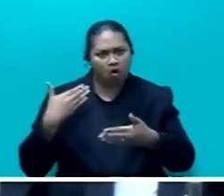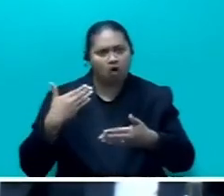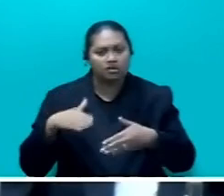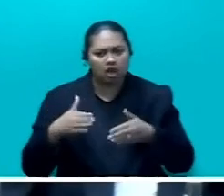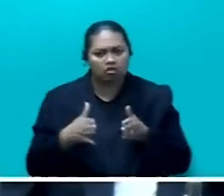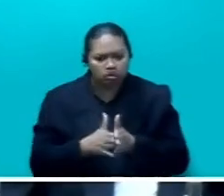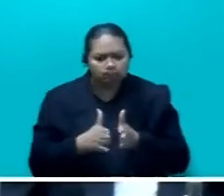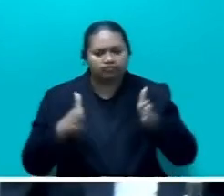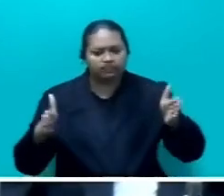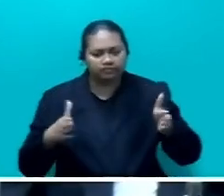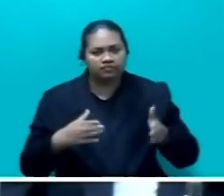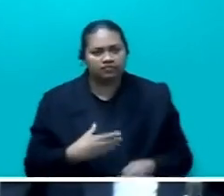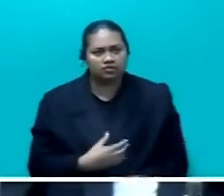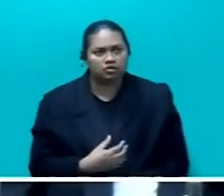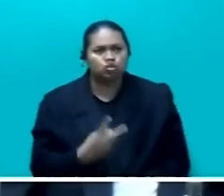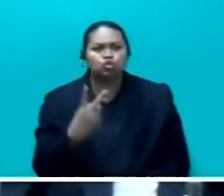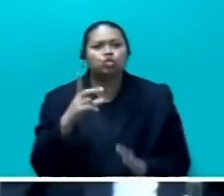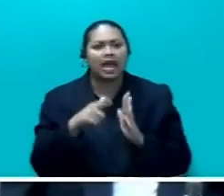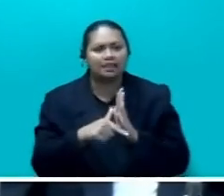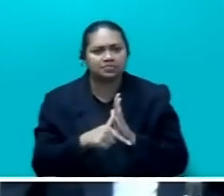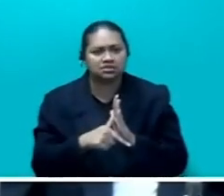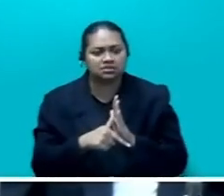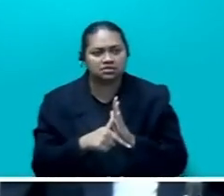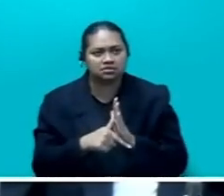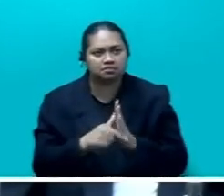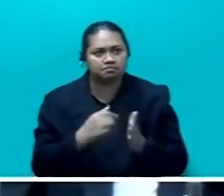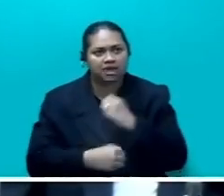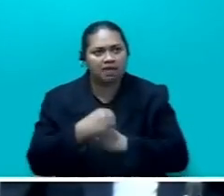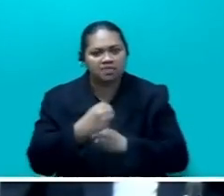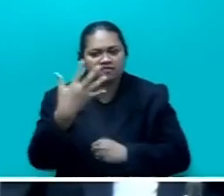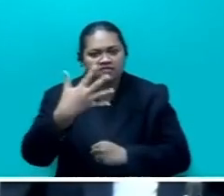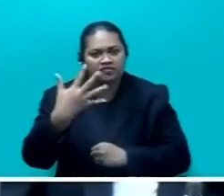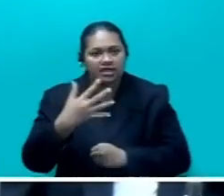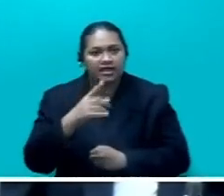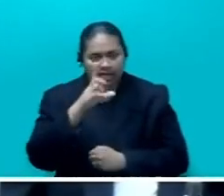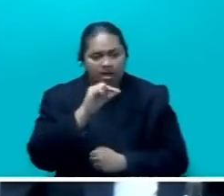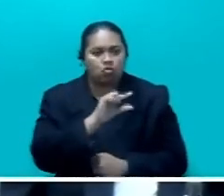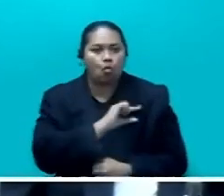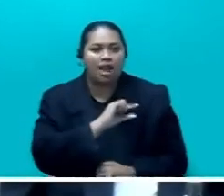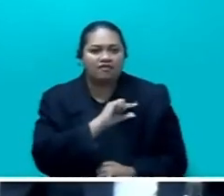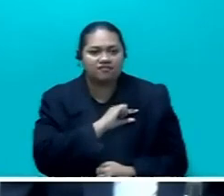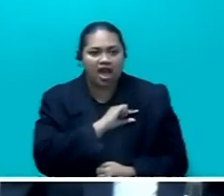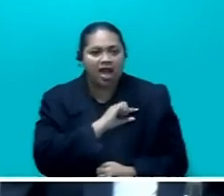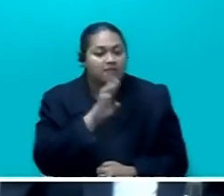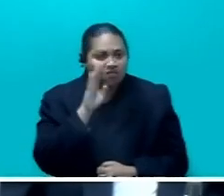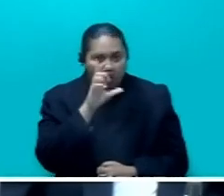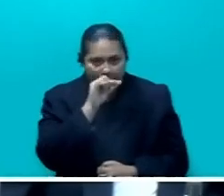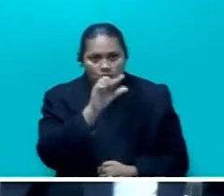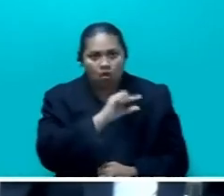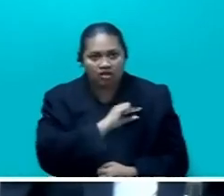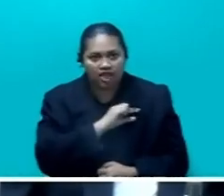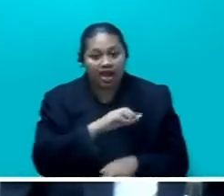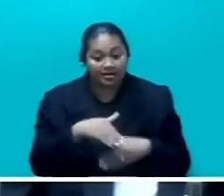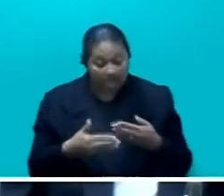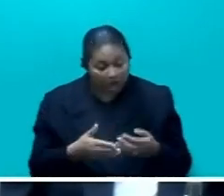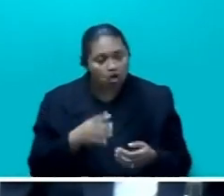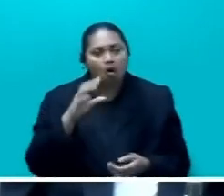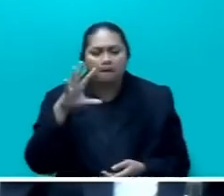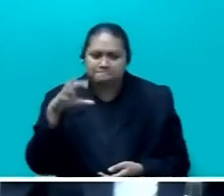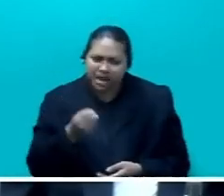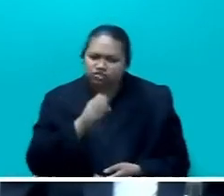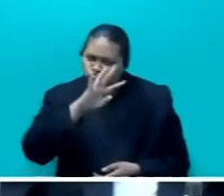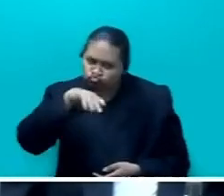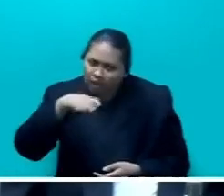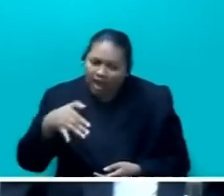increased twice before they can qualify. So this is a matter that needs to be looked at